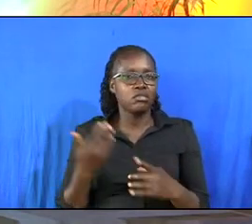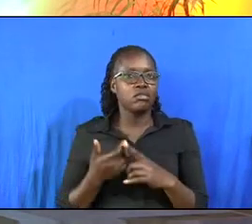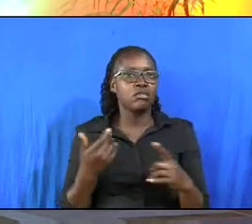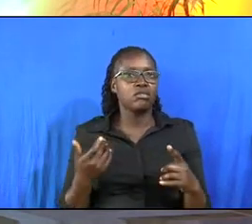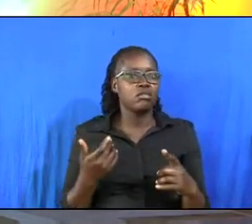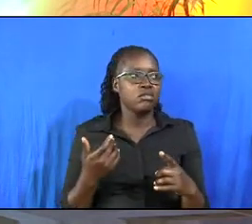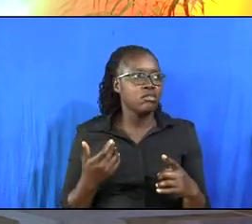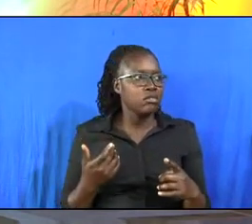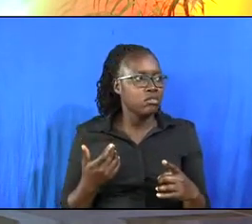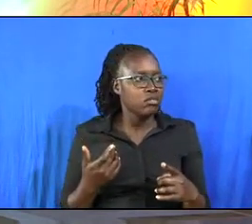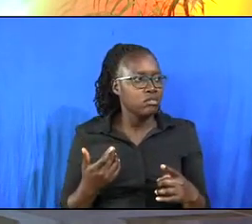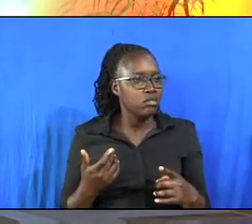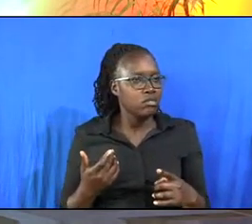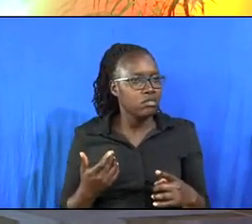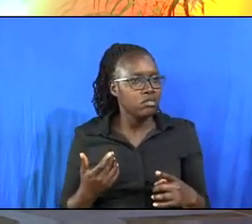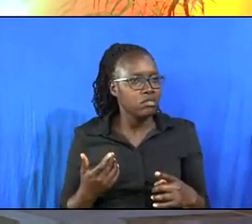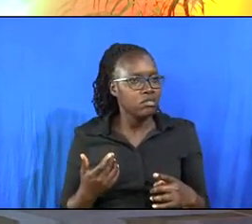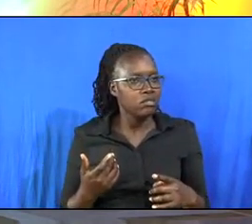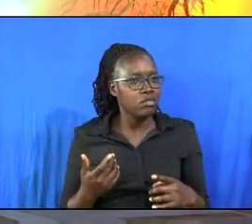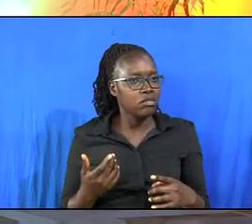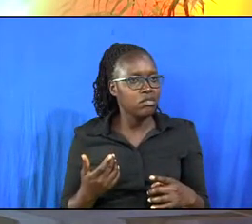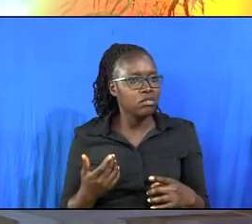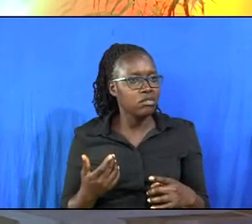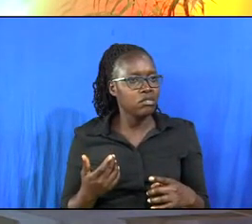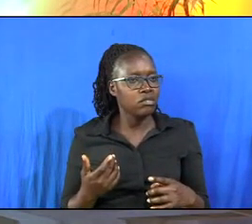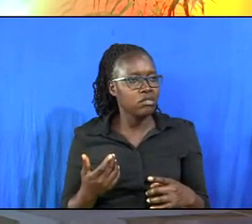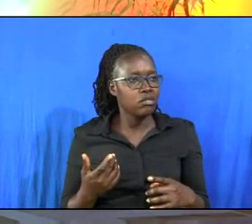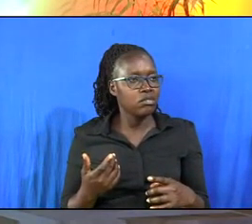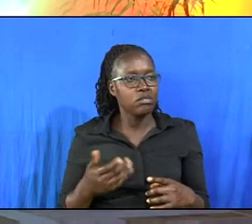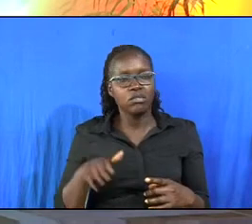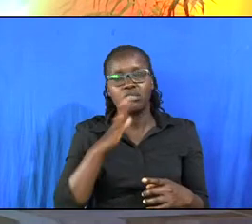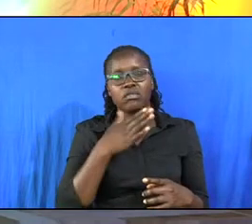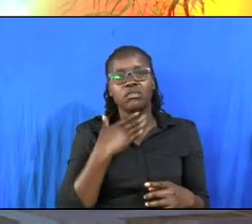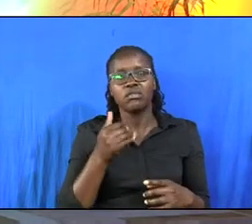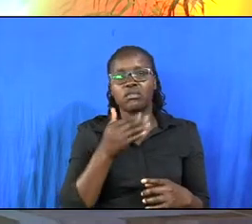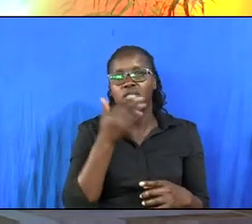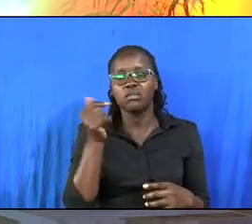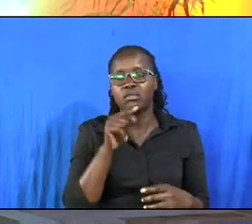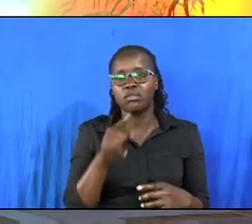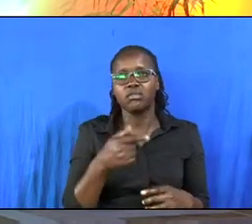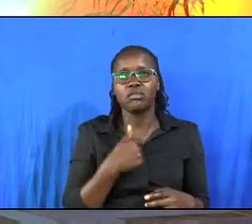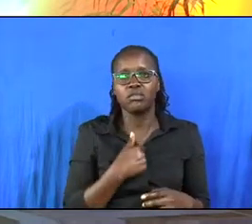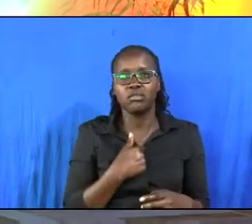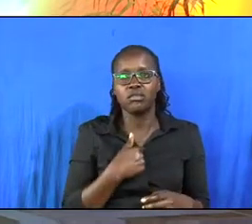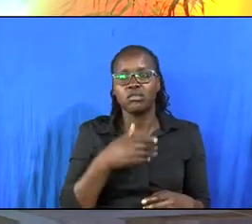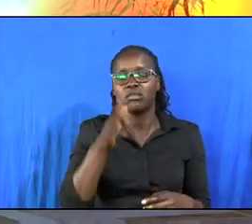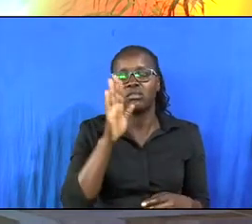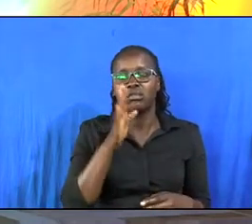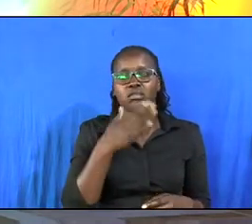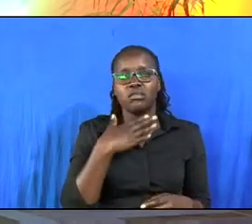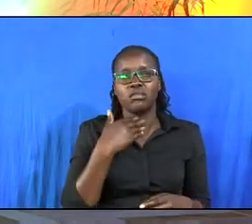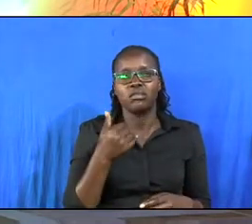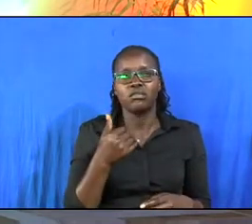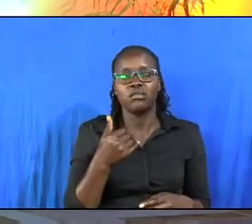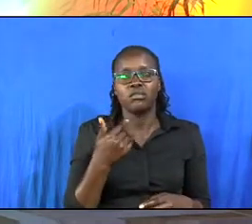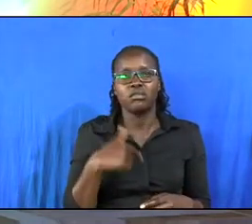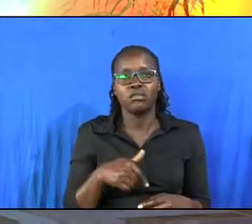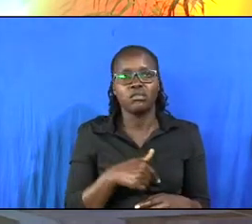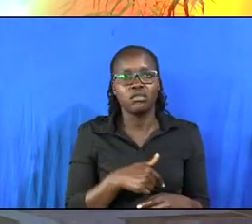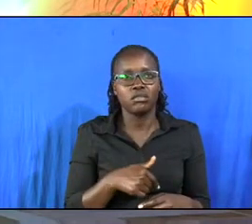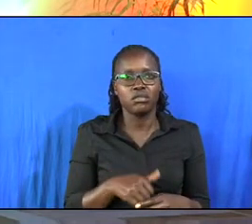Because our God cares, our God wants the best for you and I. Our God wants us